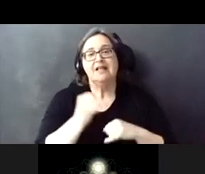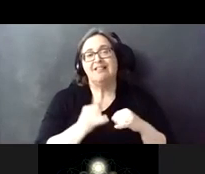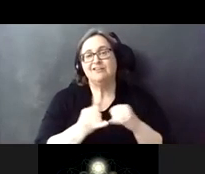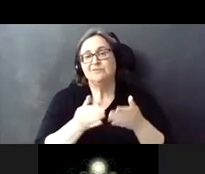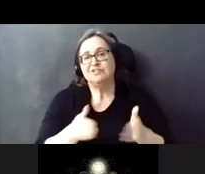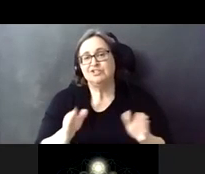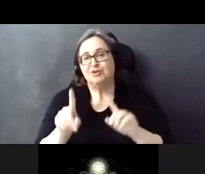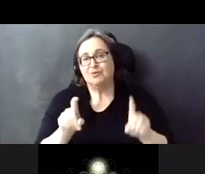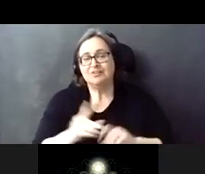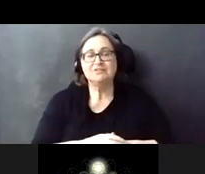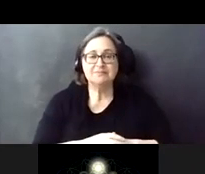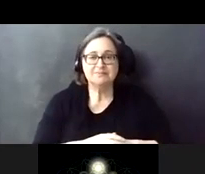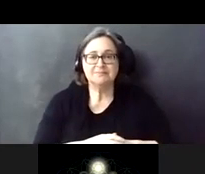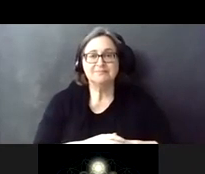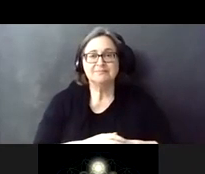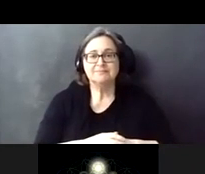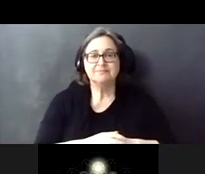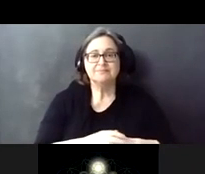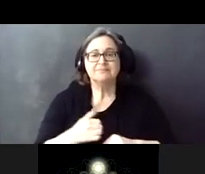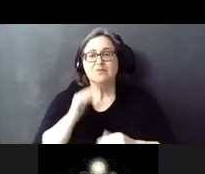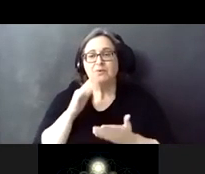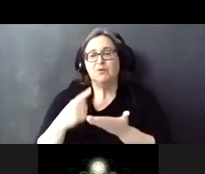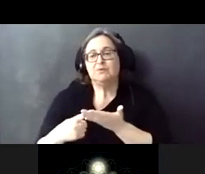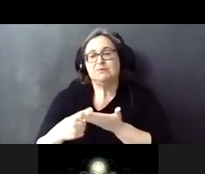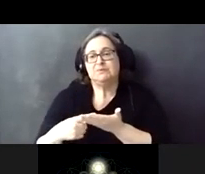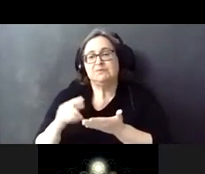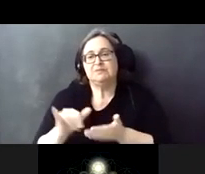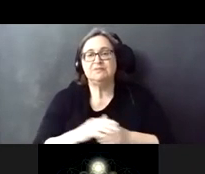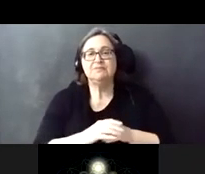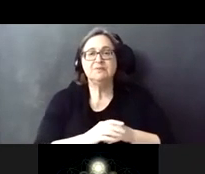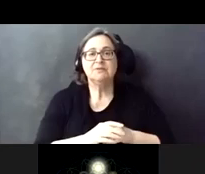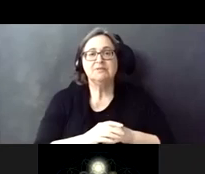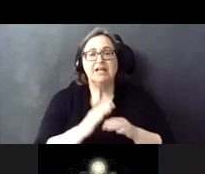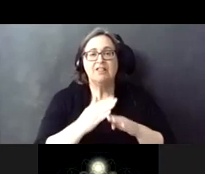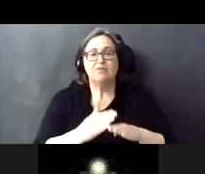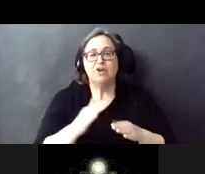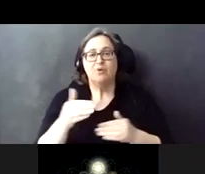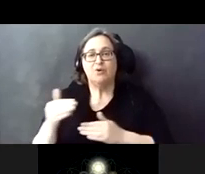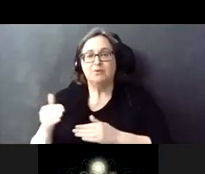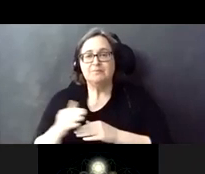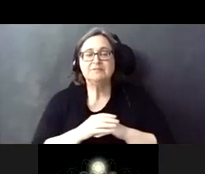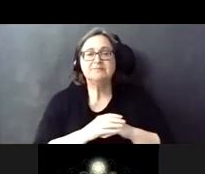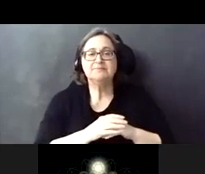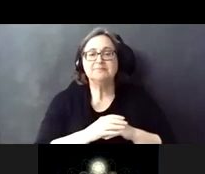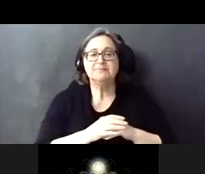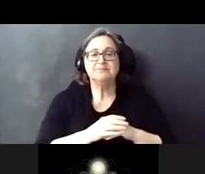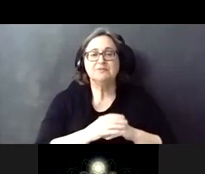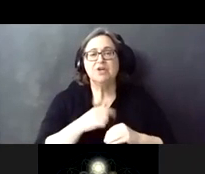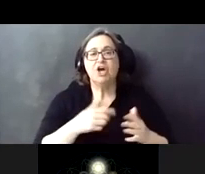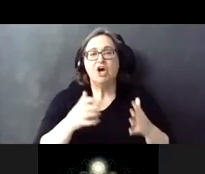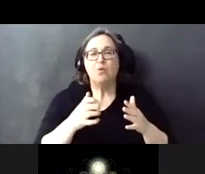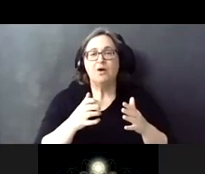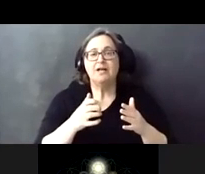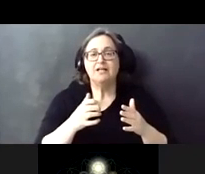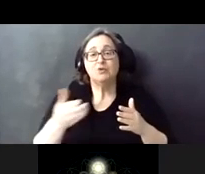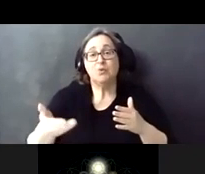questions. So that's what we'll be going over in the breakout rooms. So I want to extend